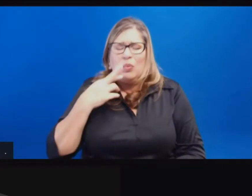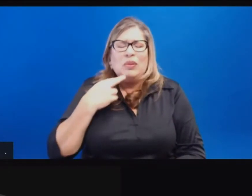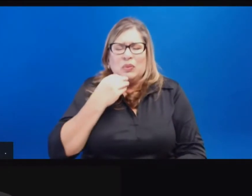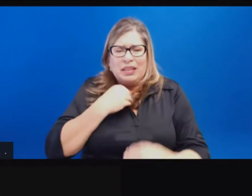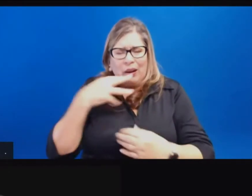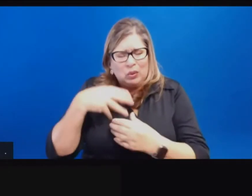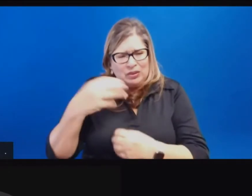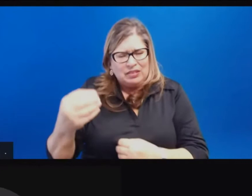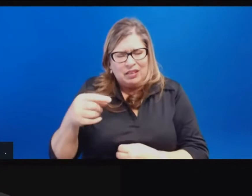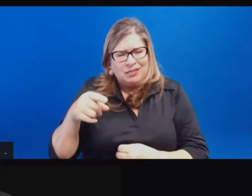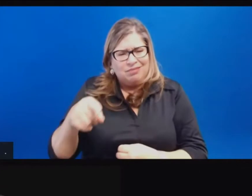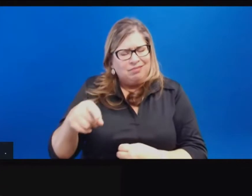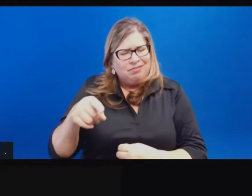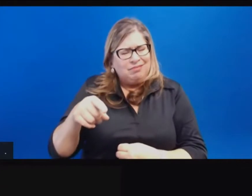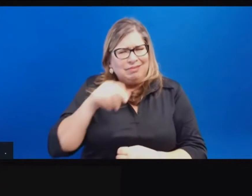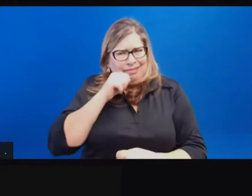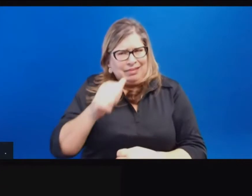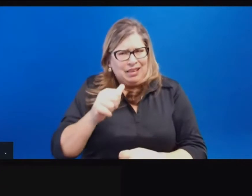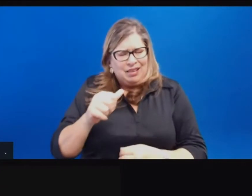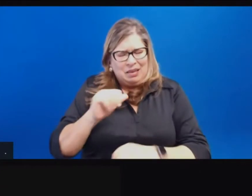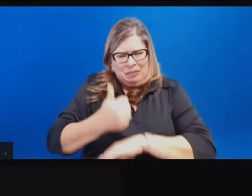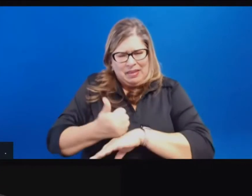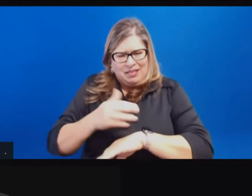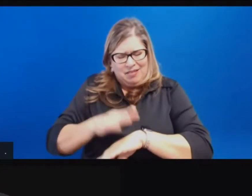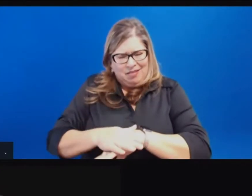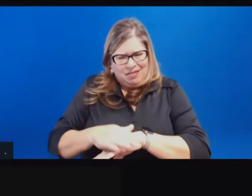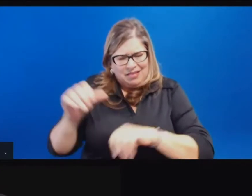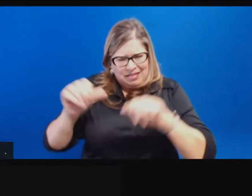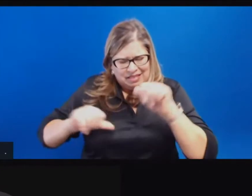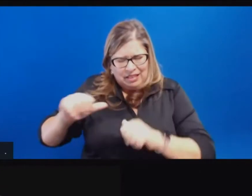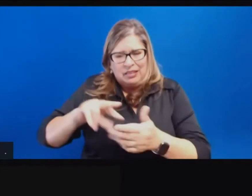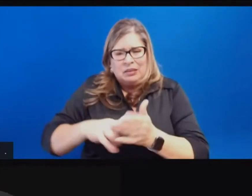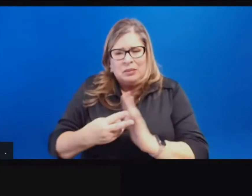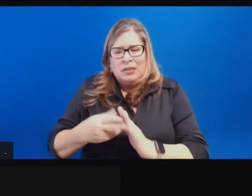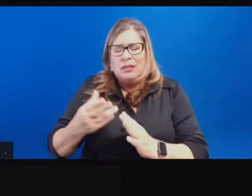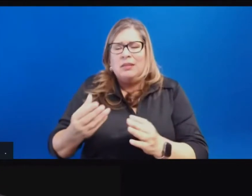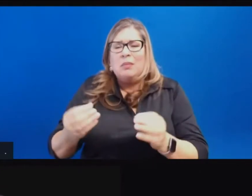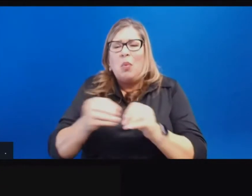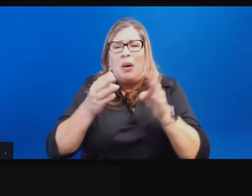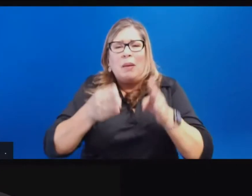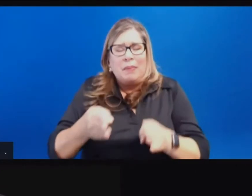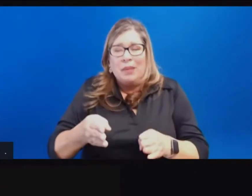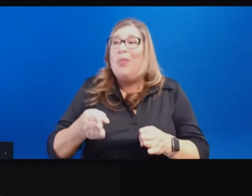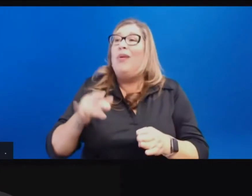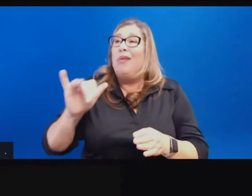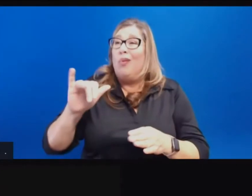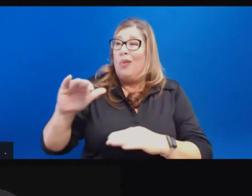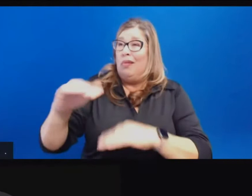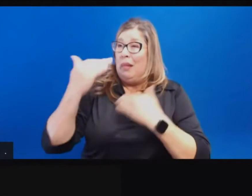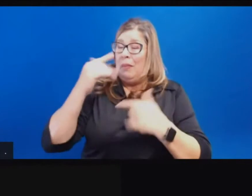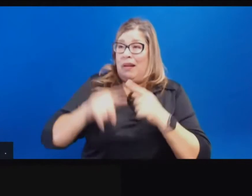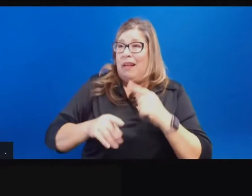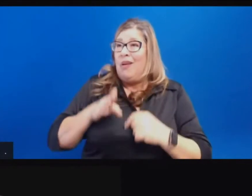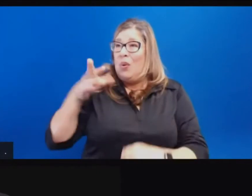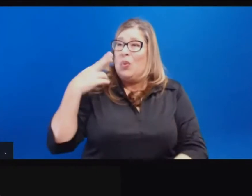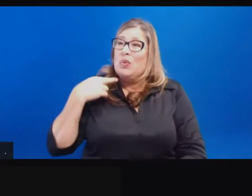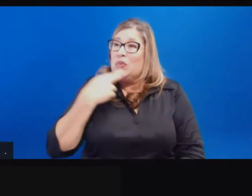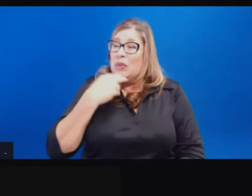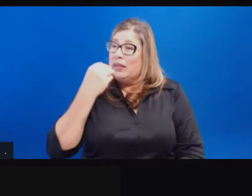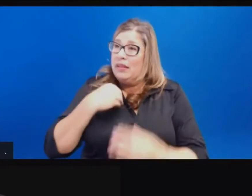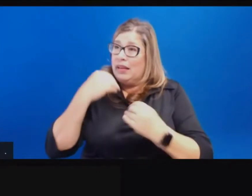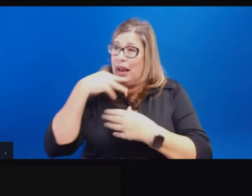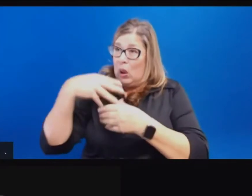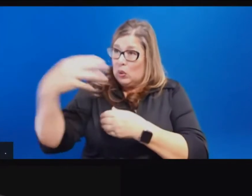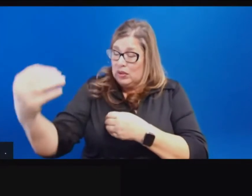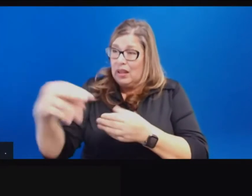who couldn't dine outdoors then gather at home indoors. These officials are dubious the ban worked because cases, hospitalizations, and deaths worsened